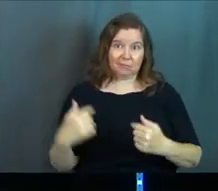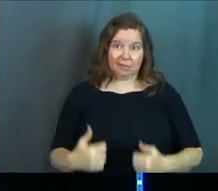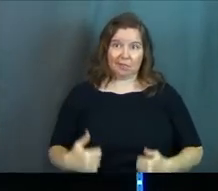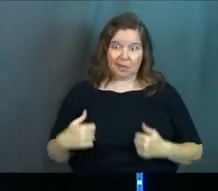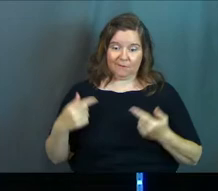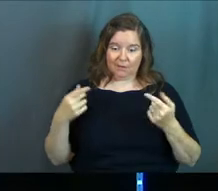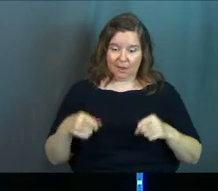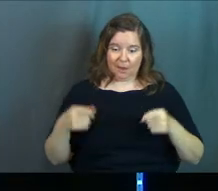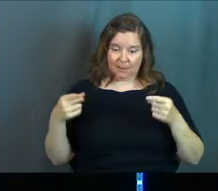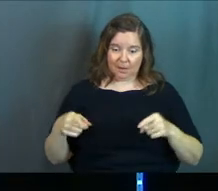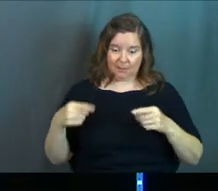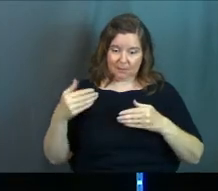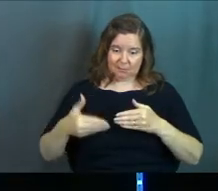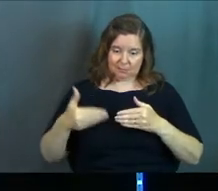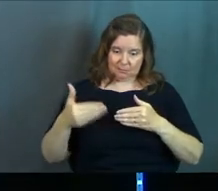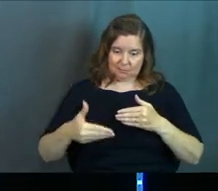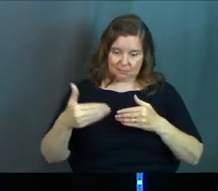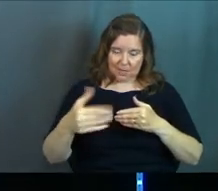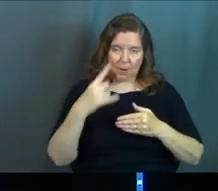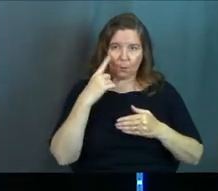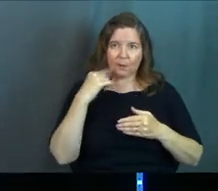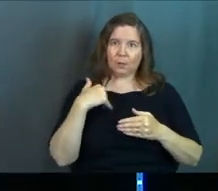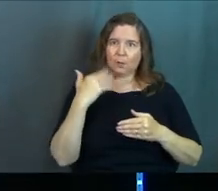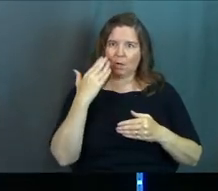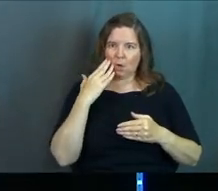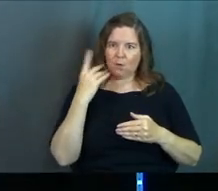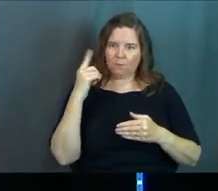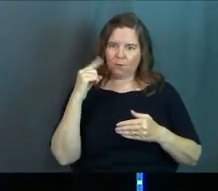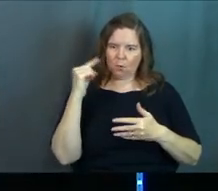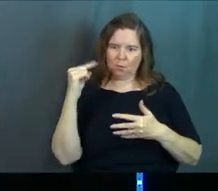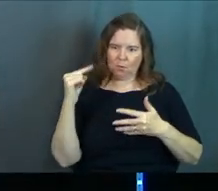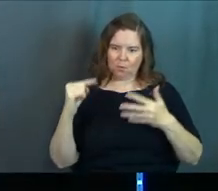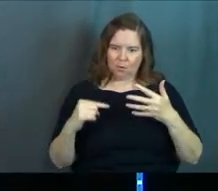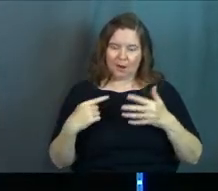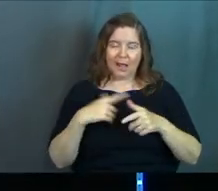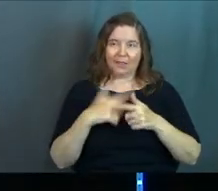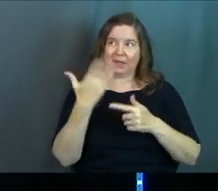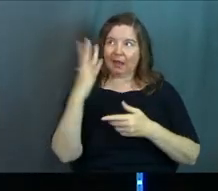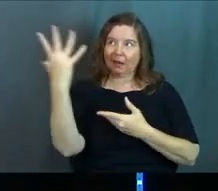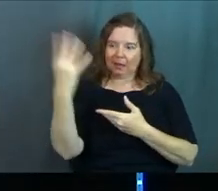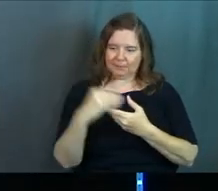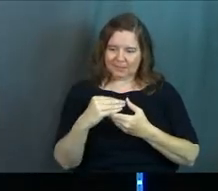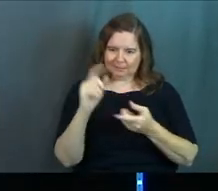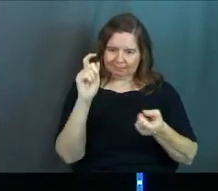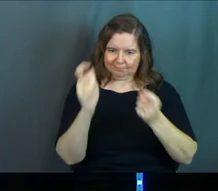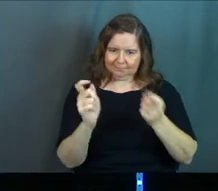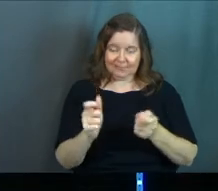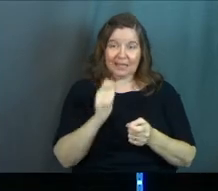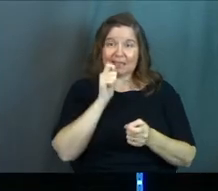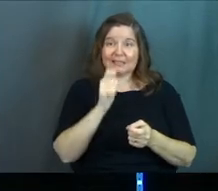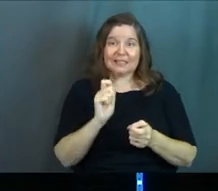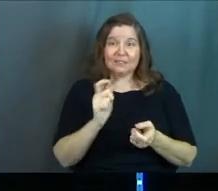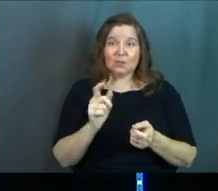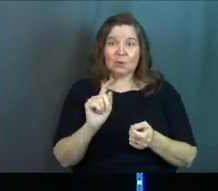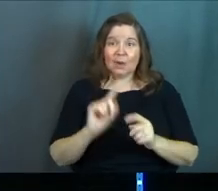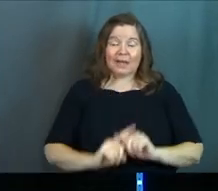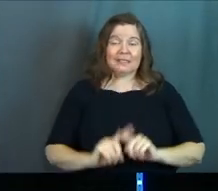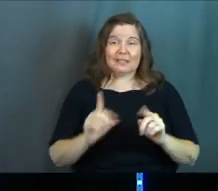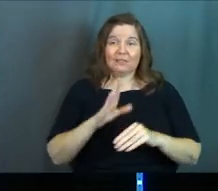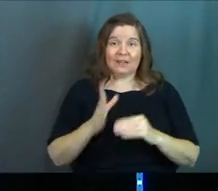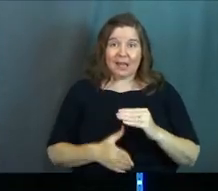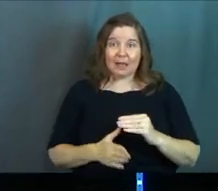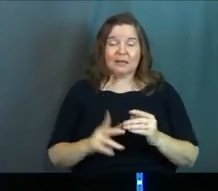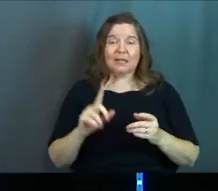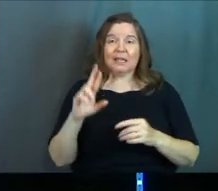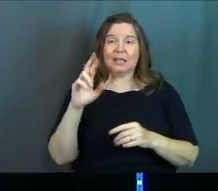unfolded and we think we know what it's been all about and then God comes in. And God doesn't just give you a twist ending when you get